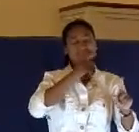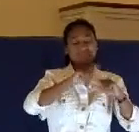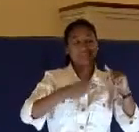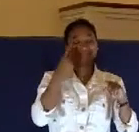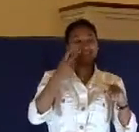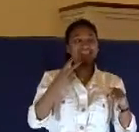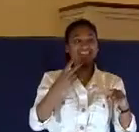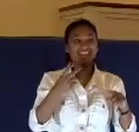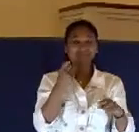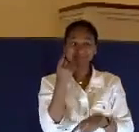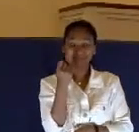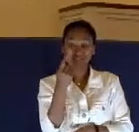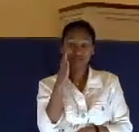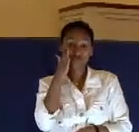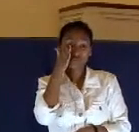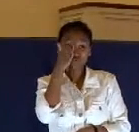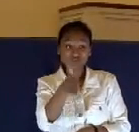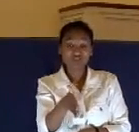before him.